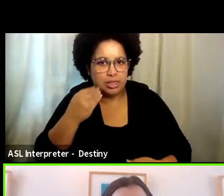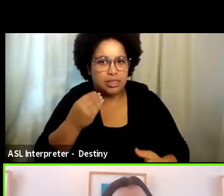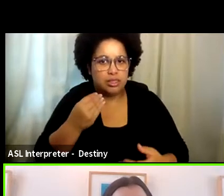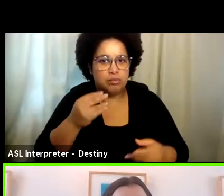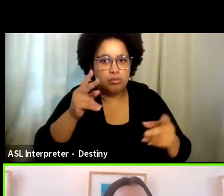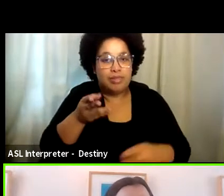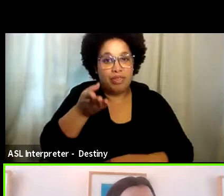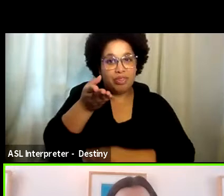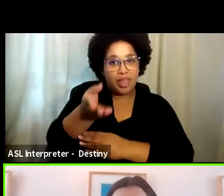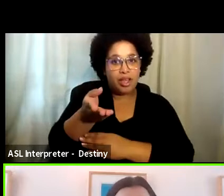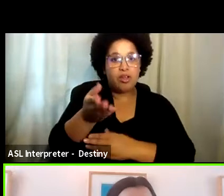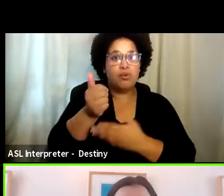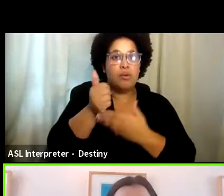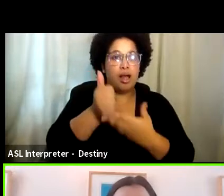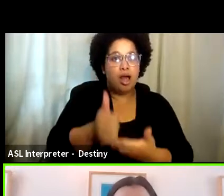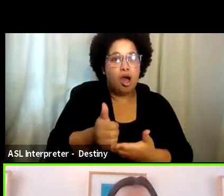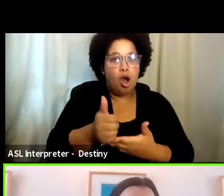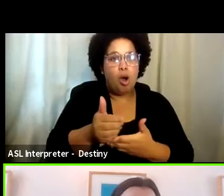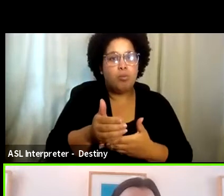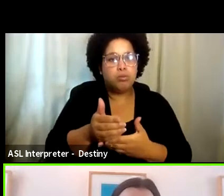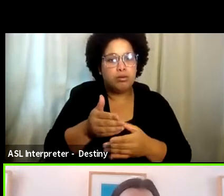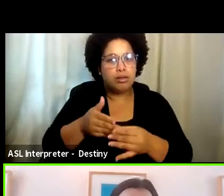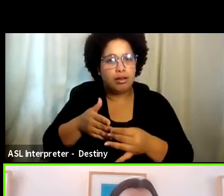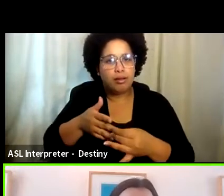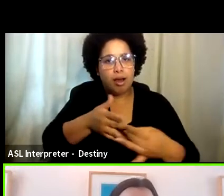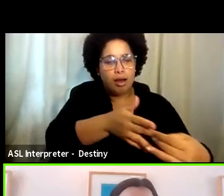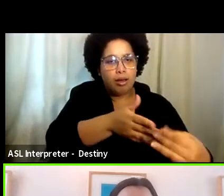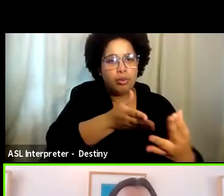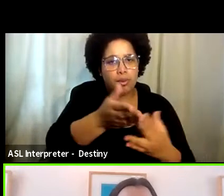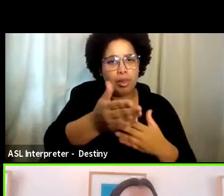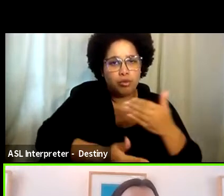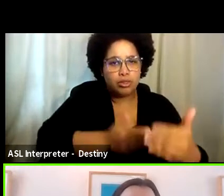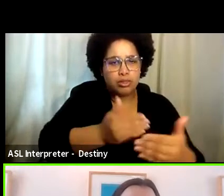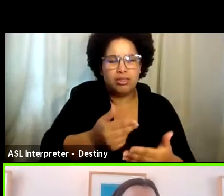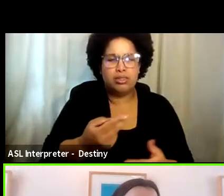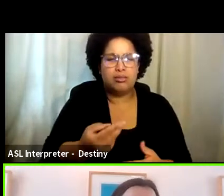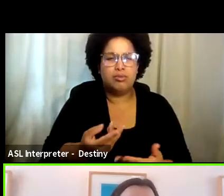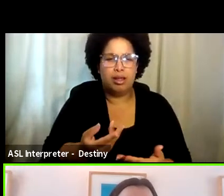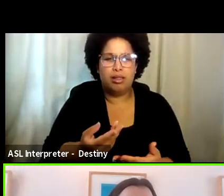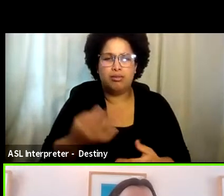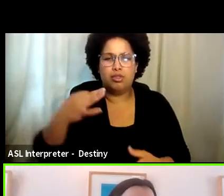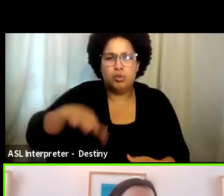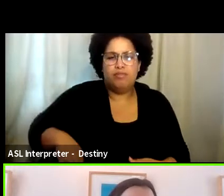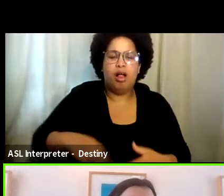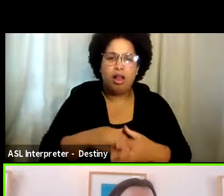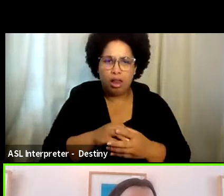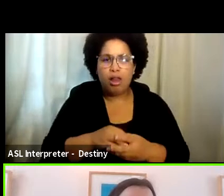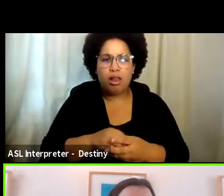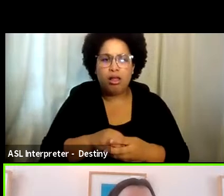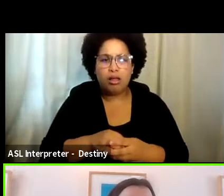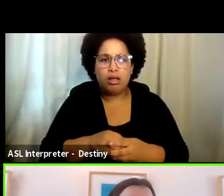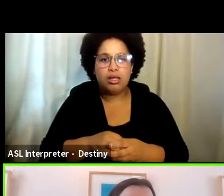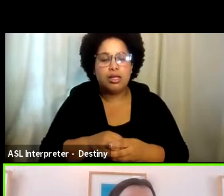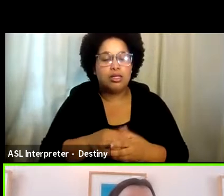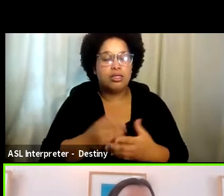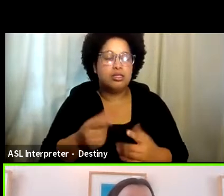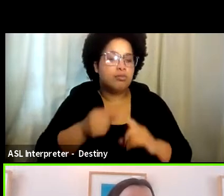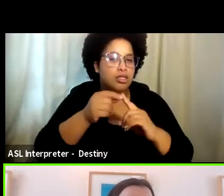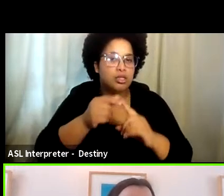someone there to help walk you through the process can be really useful. Same thing with, especially with performers who are doing